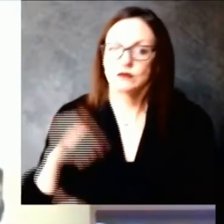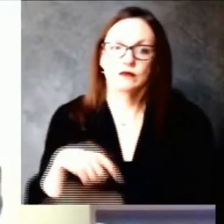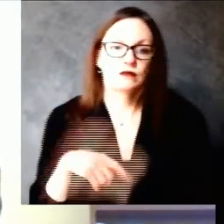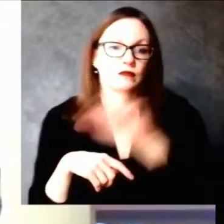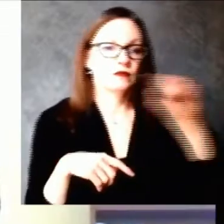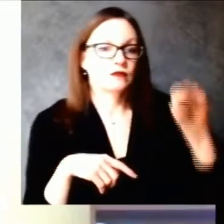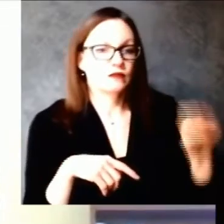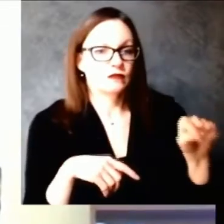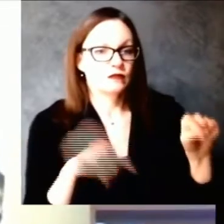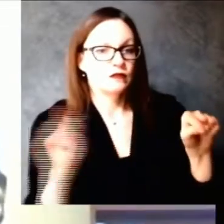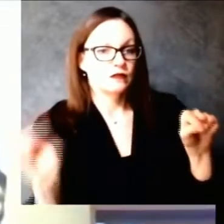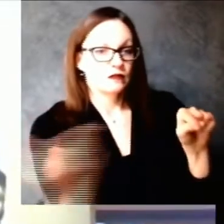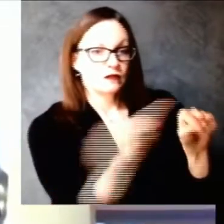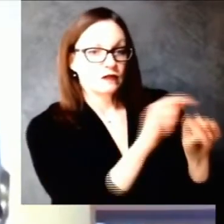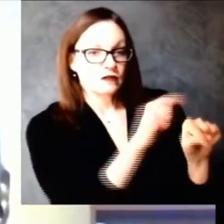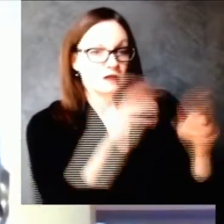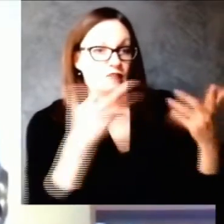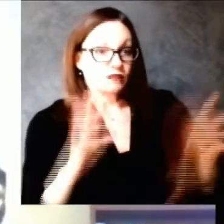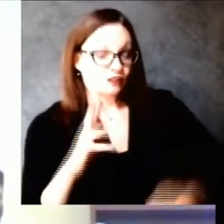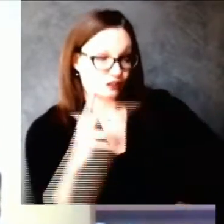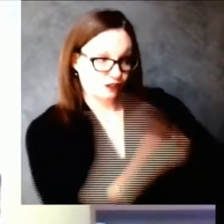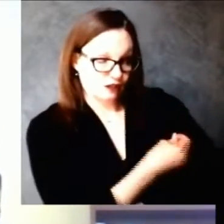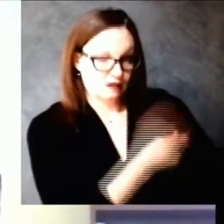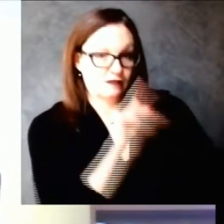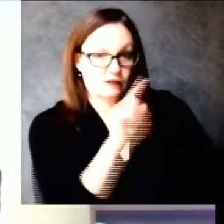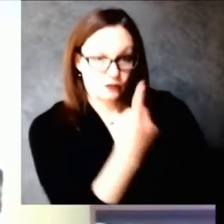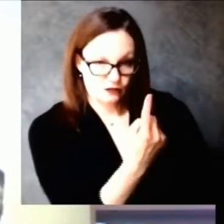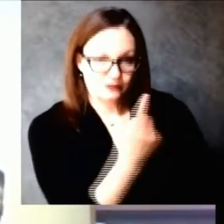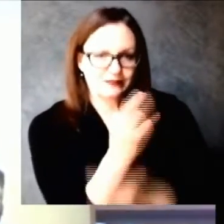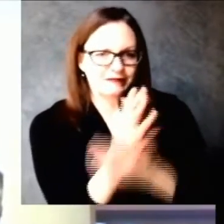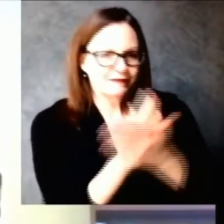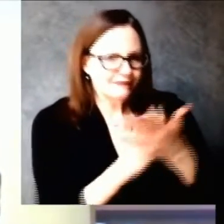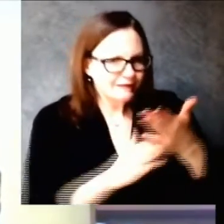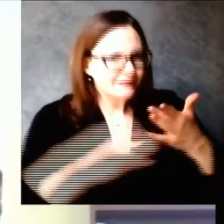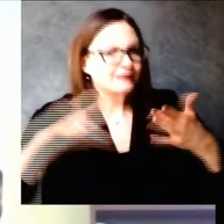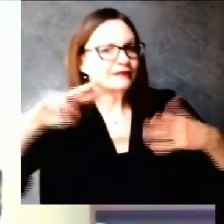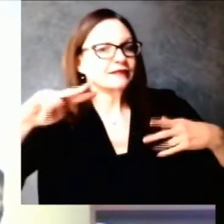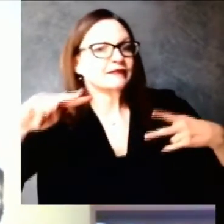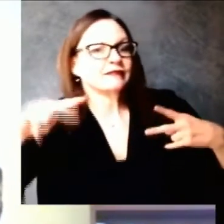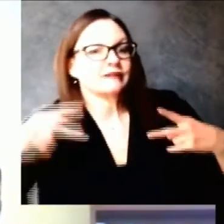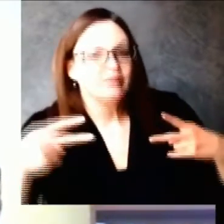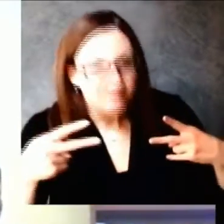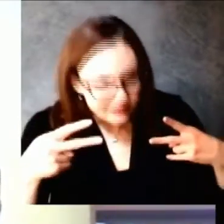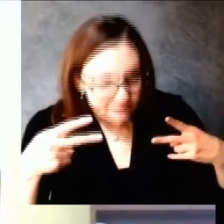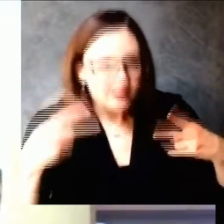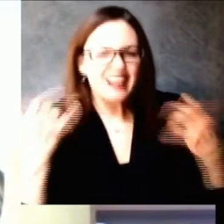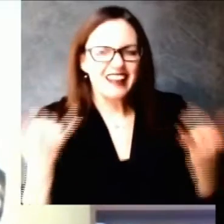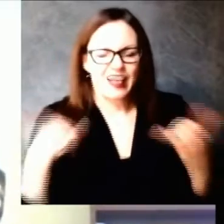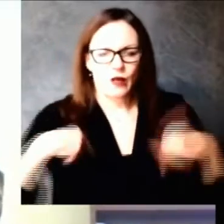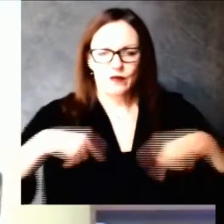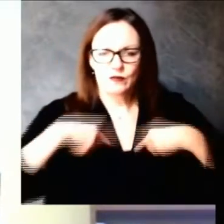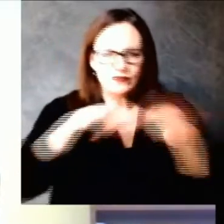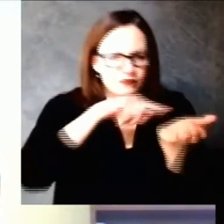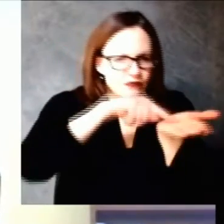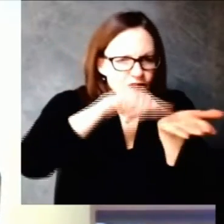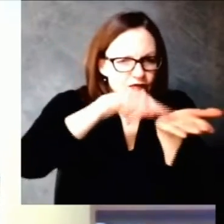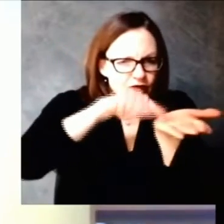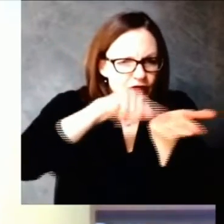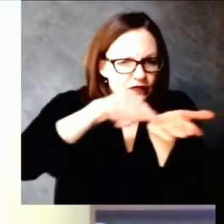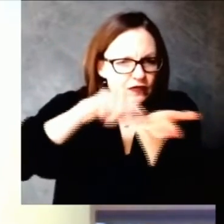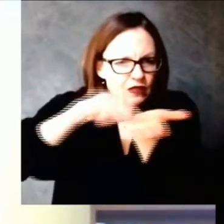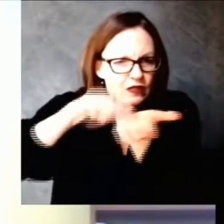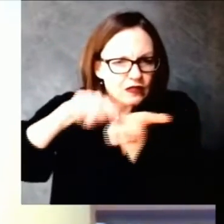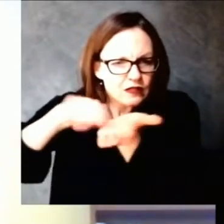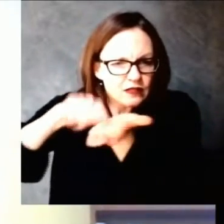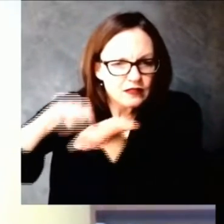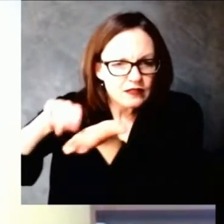we'll have a pretty good sense of the total number of doses that walgreens and cvs will need for that program and we'll be able to make